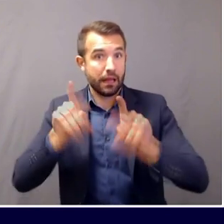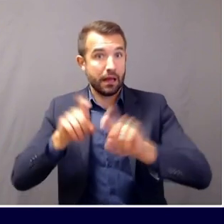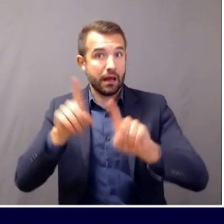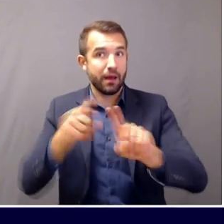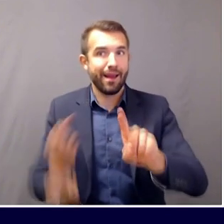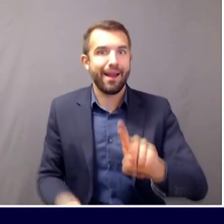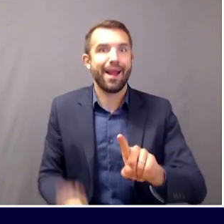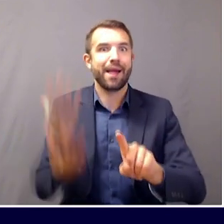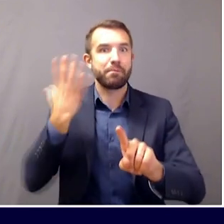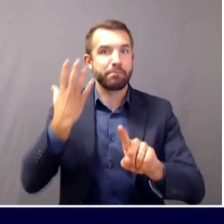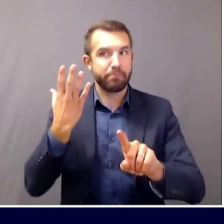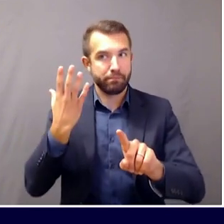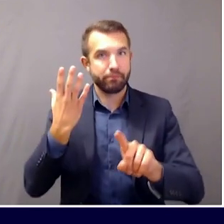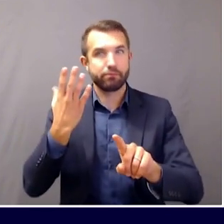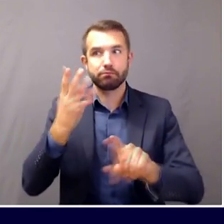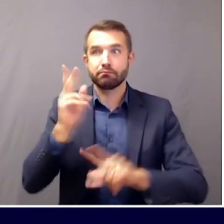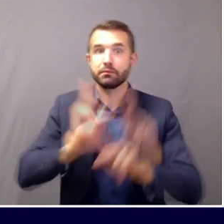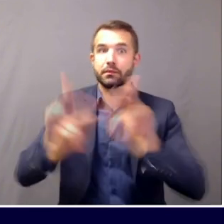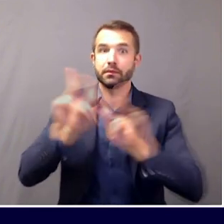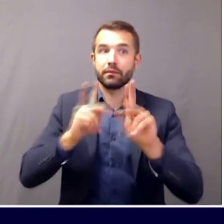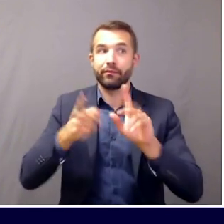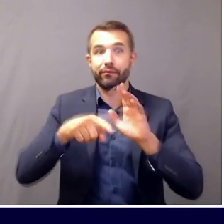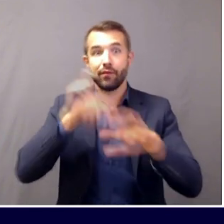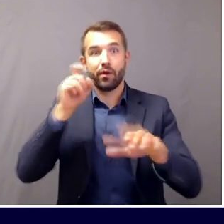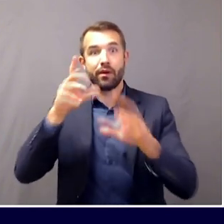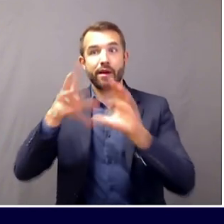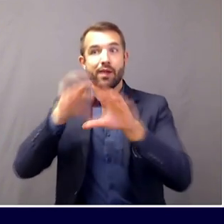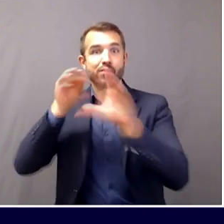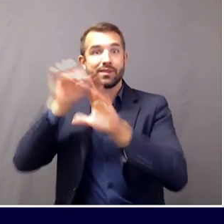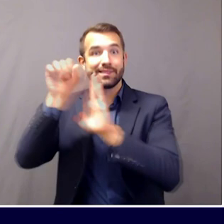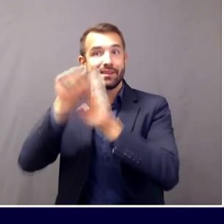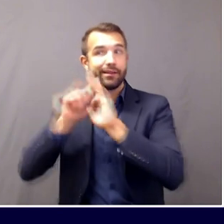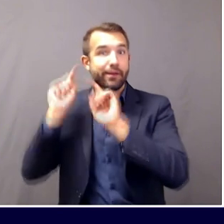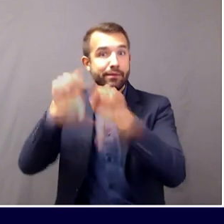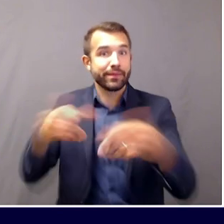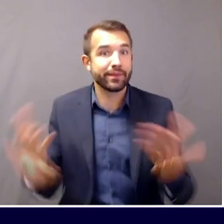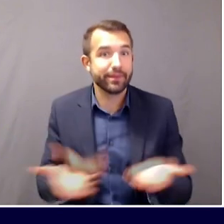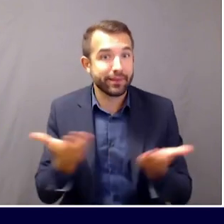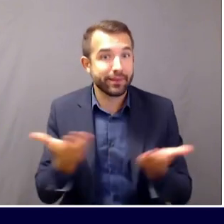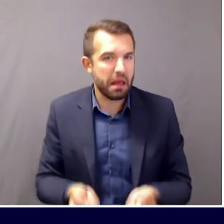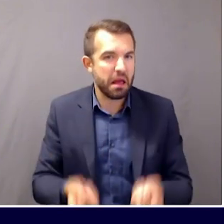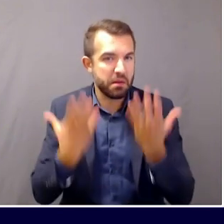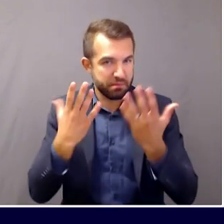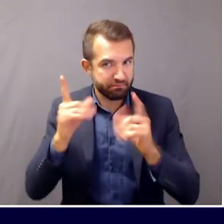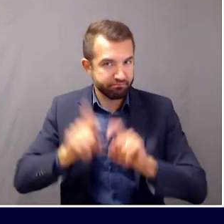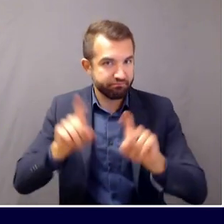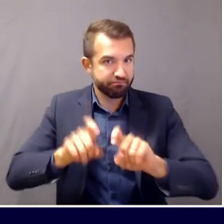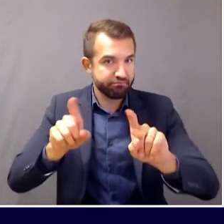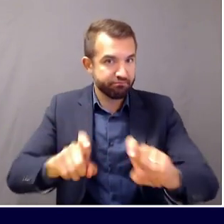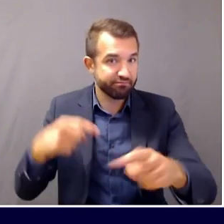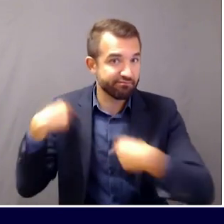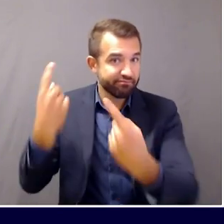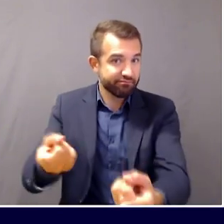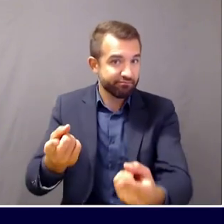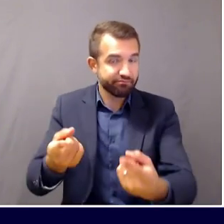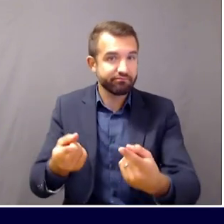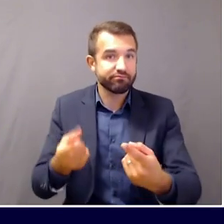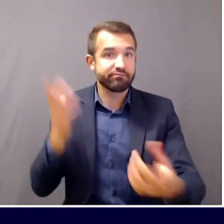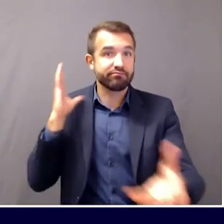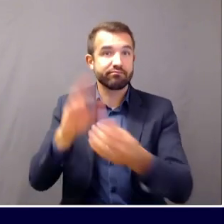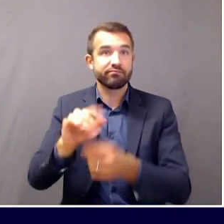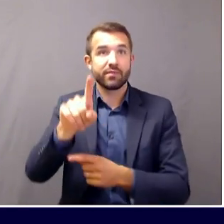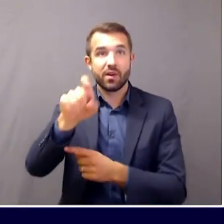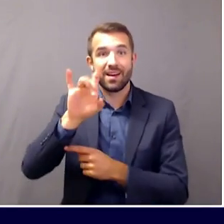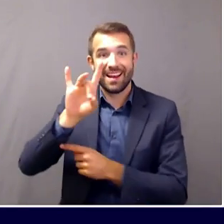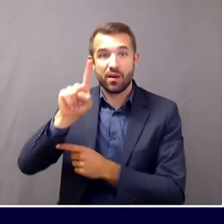from other states. As of this morning, there have been 181 individuals with